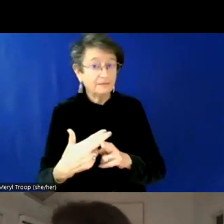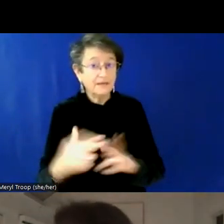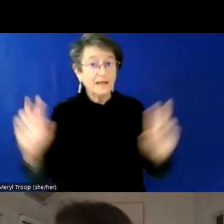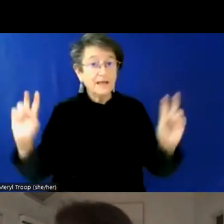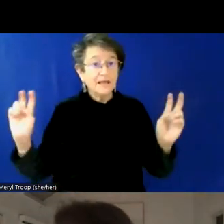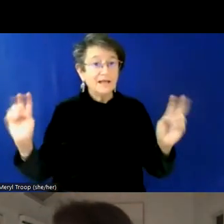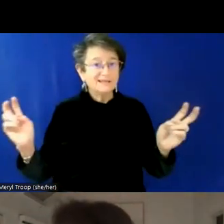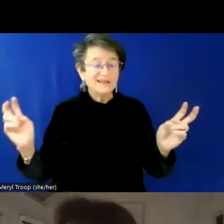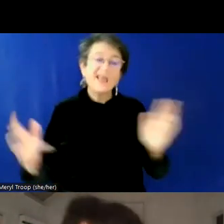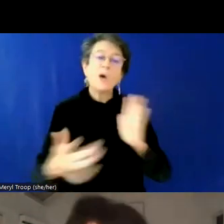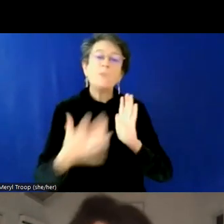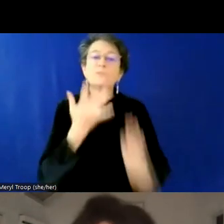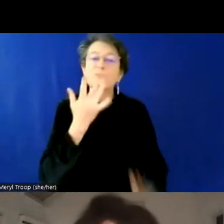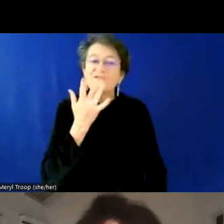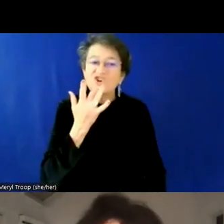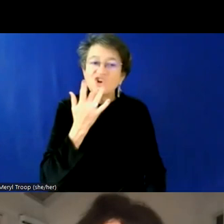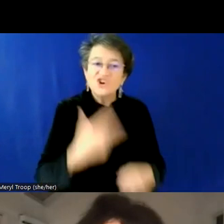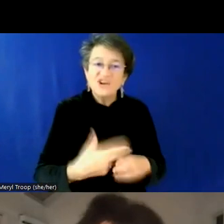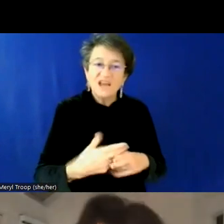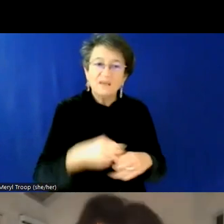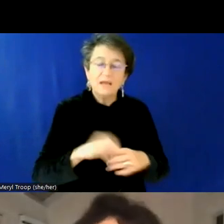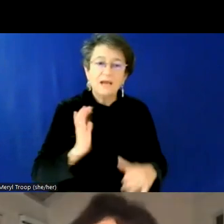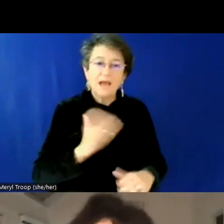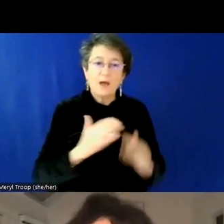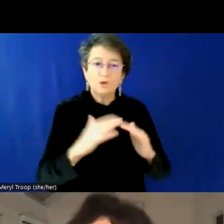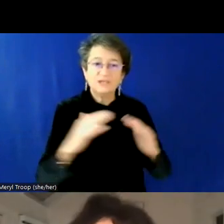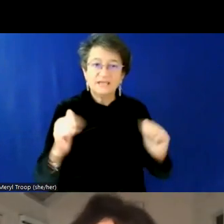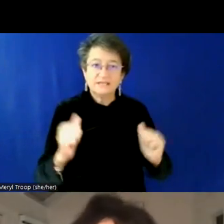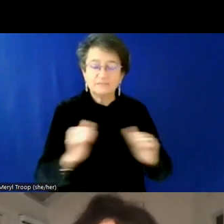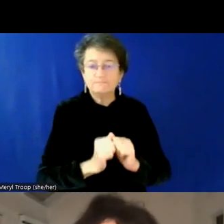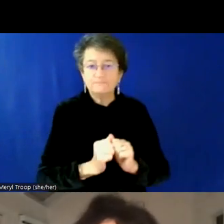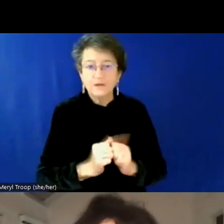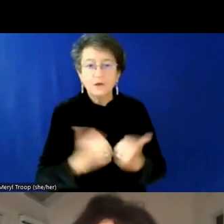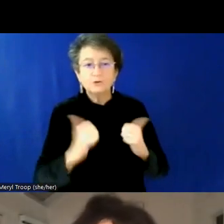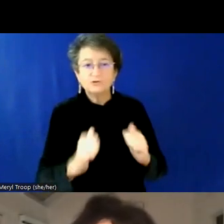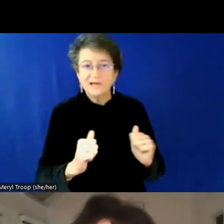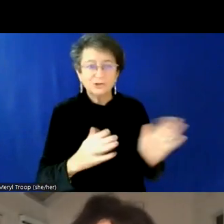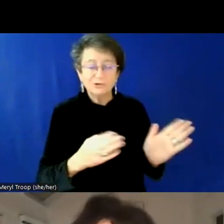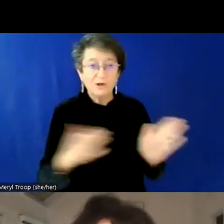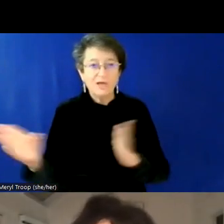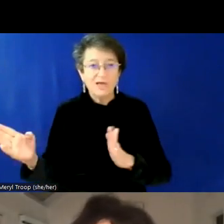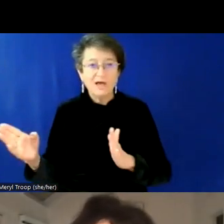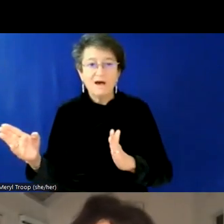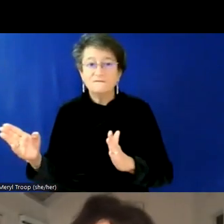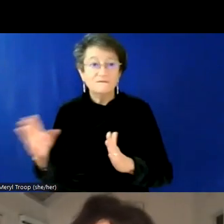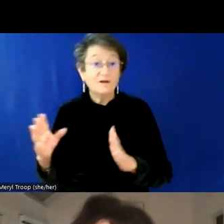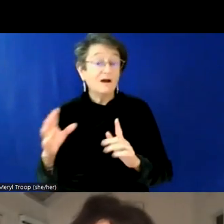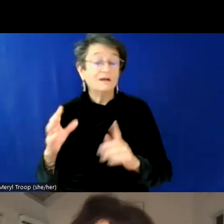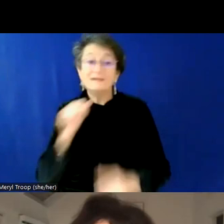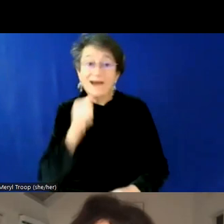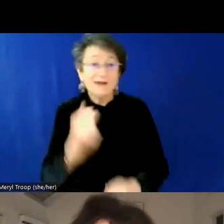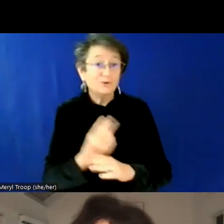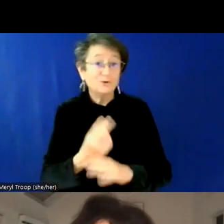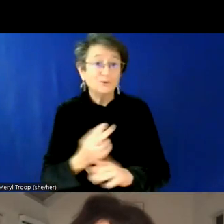preferred name in our system. And, and we're really trying to, to steer us away from using the word preferred.